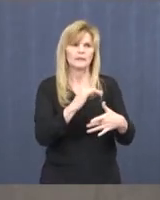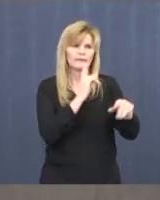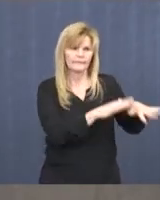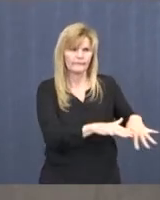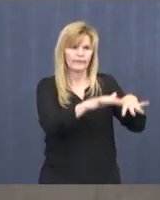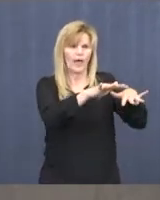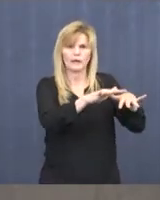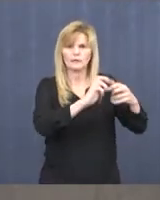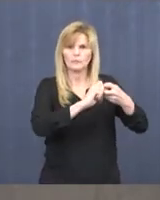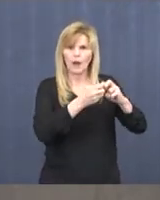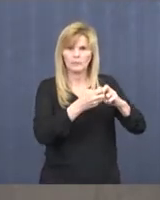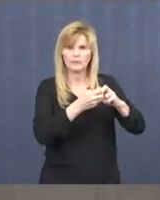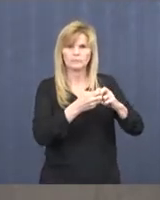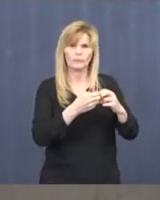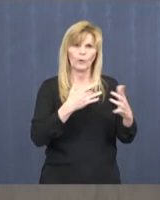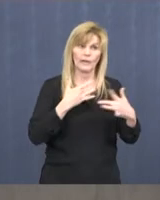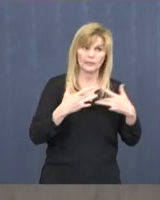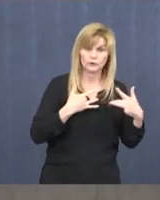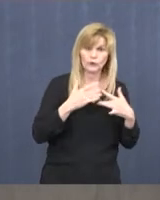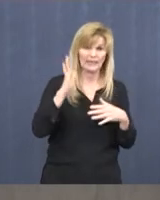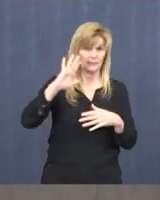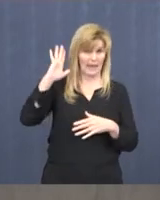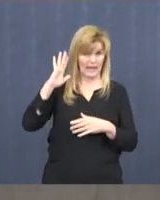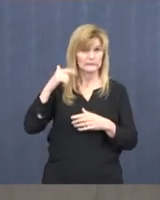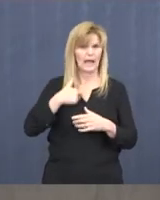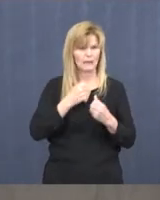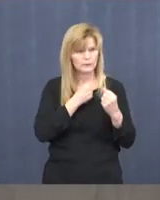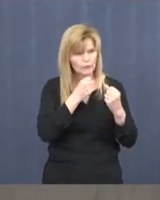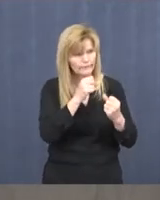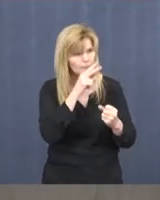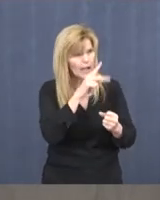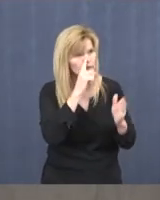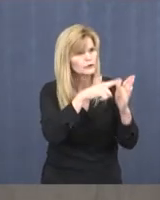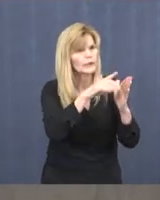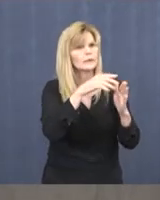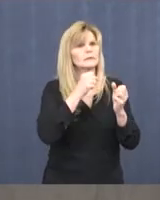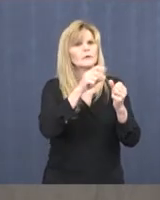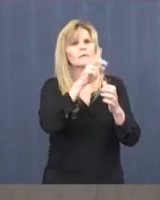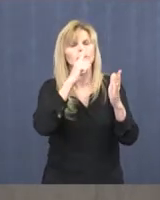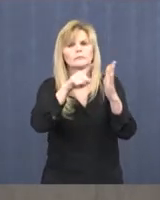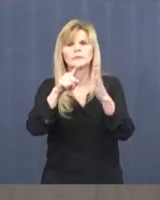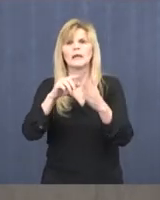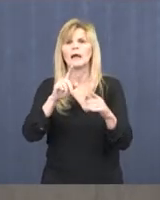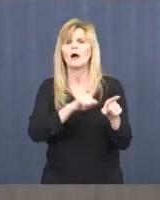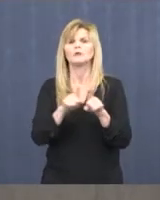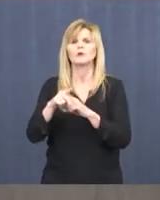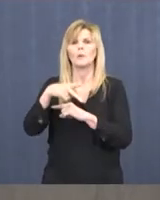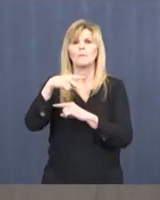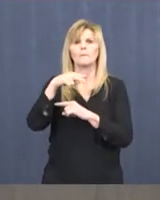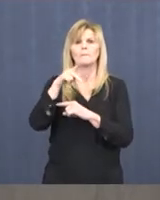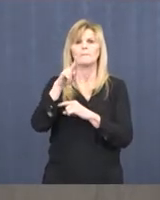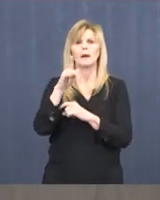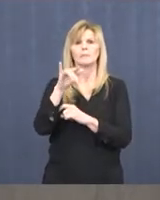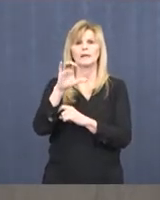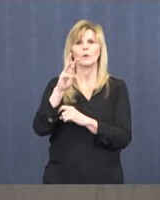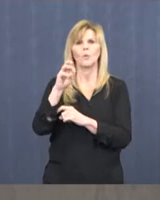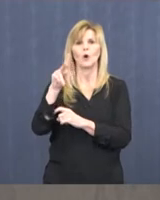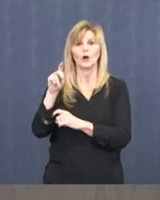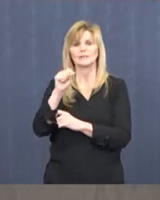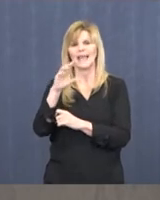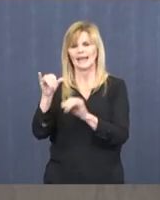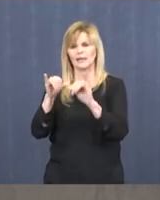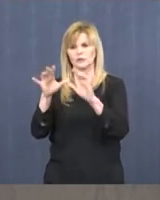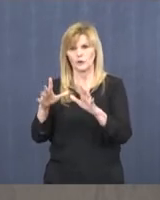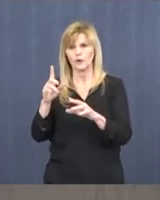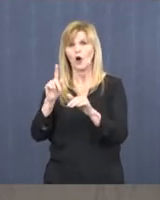concern in the past, as well as public works and engineering. And we are very, very confident that we are in a